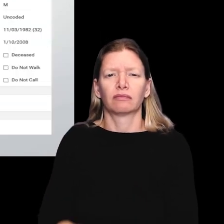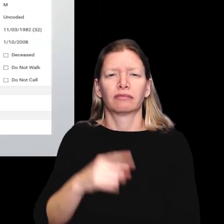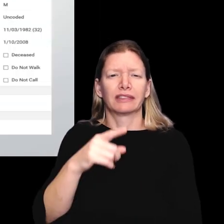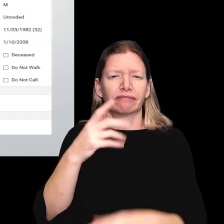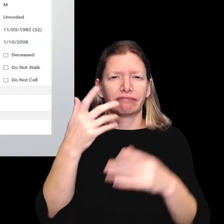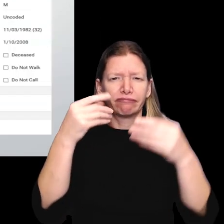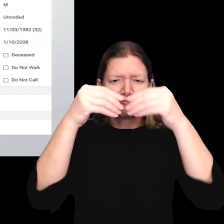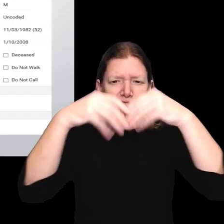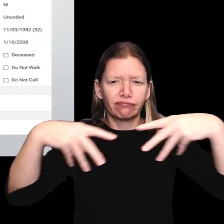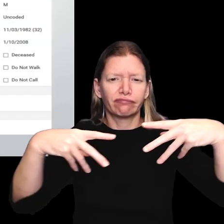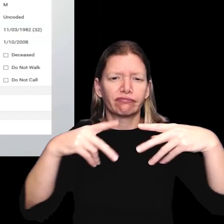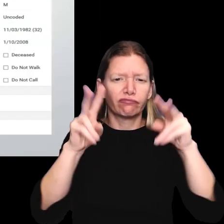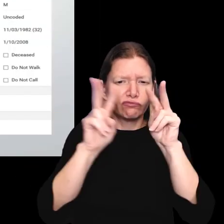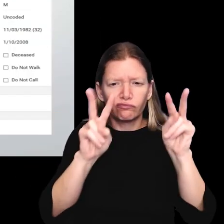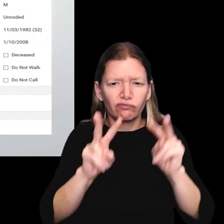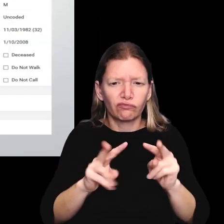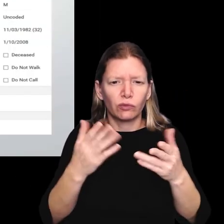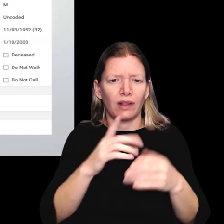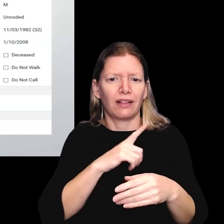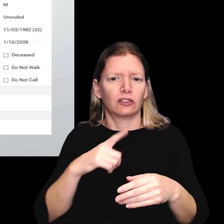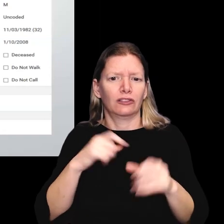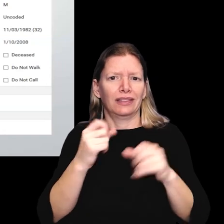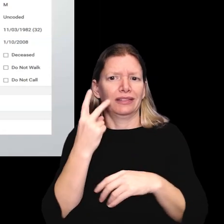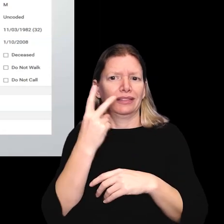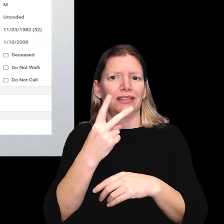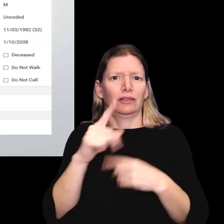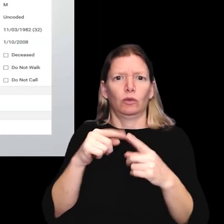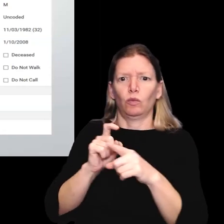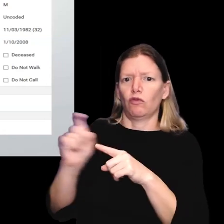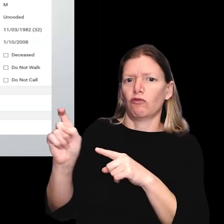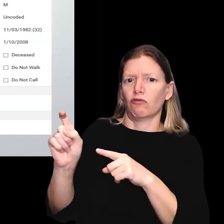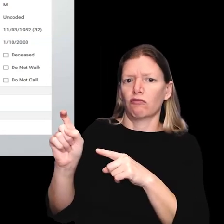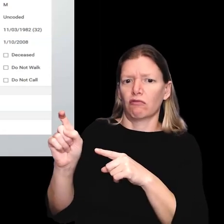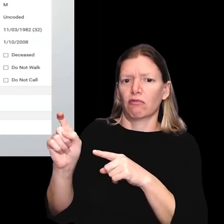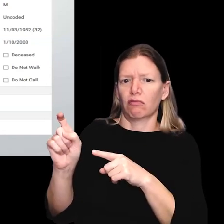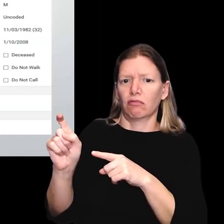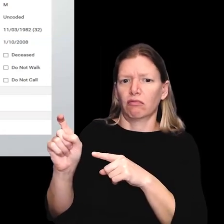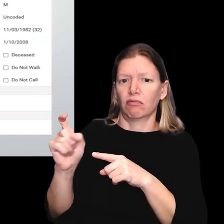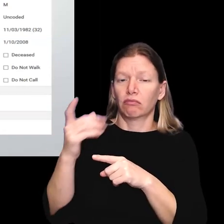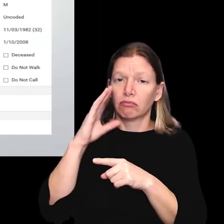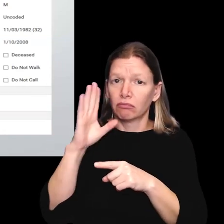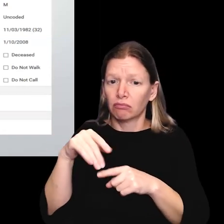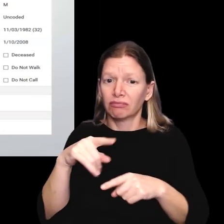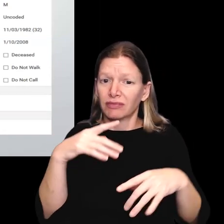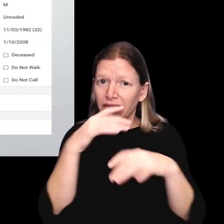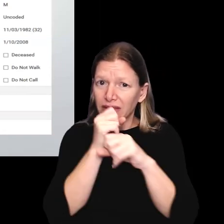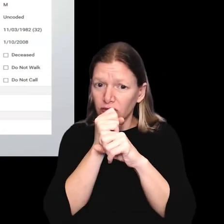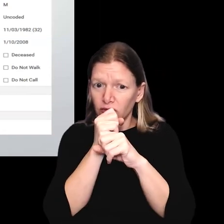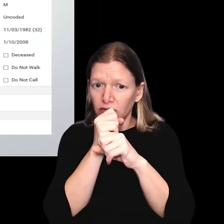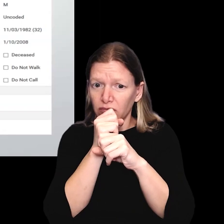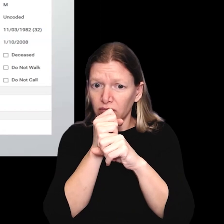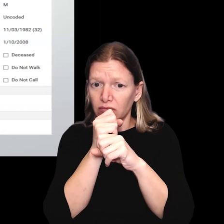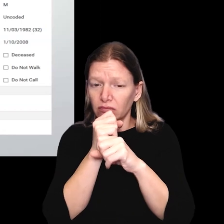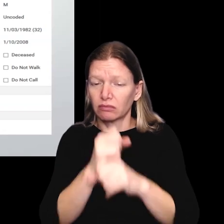So this is a breakdown of what legislators can see when you call them up. So as people may